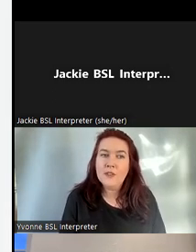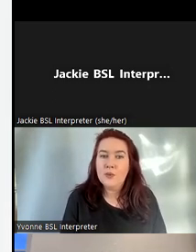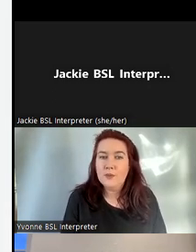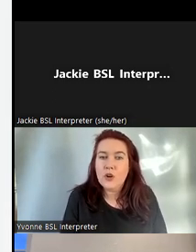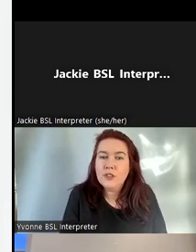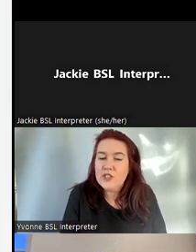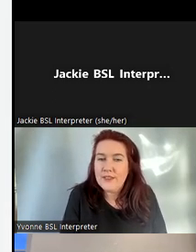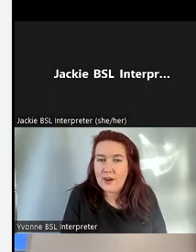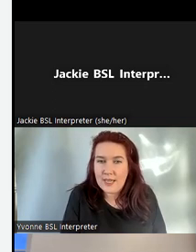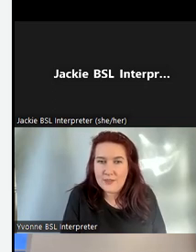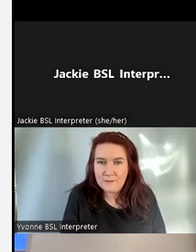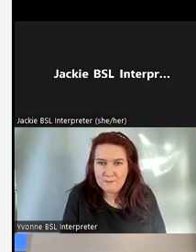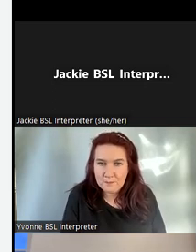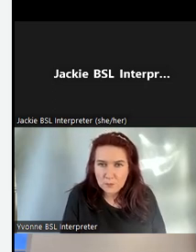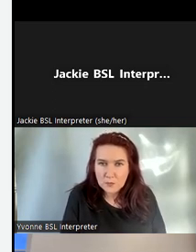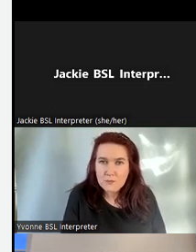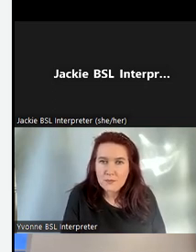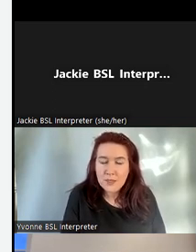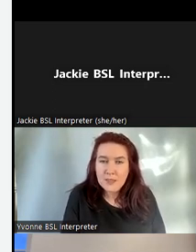And so the Scottish Deaf archives.